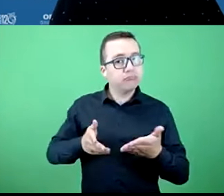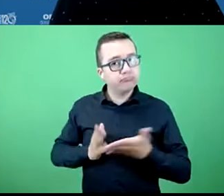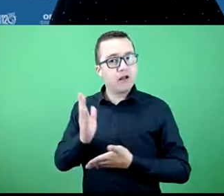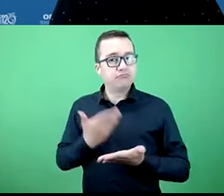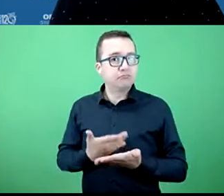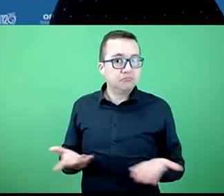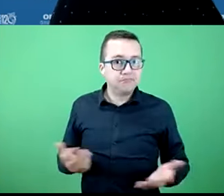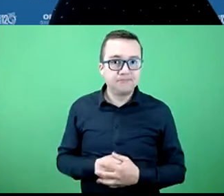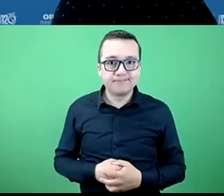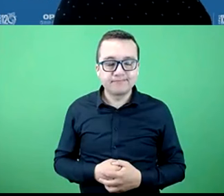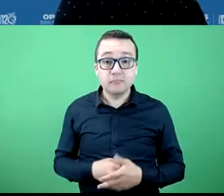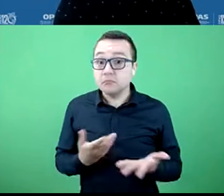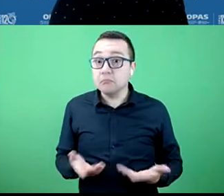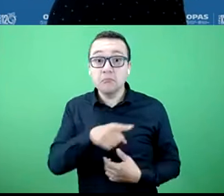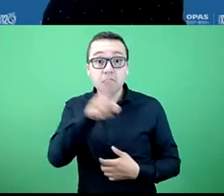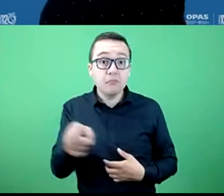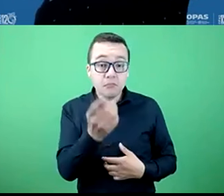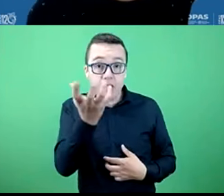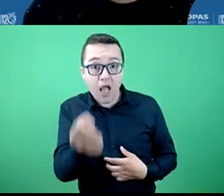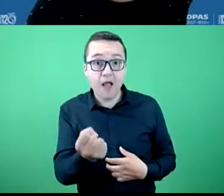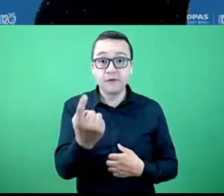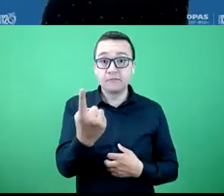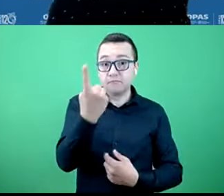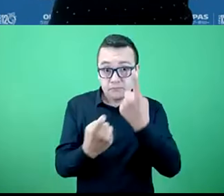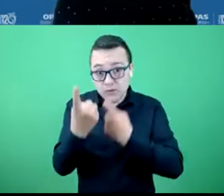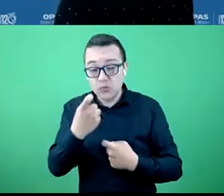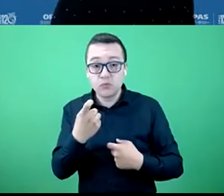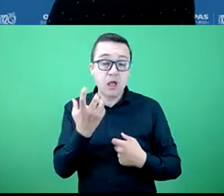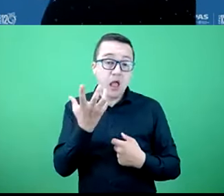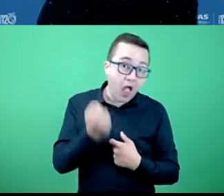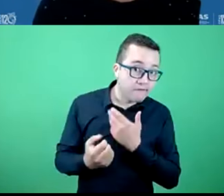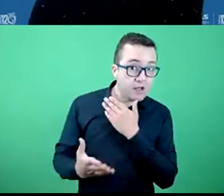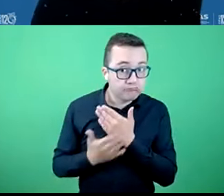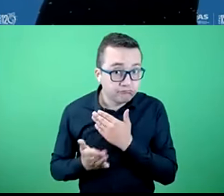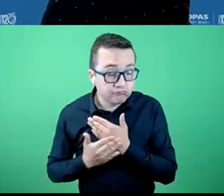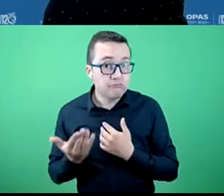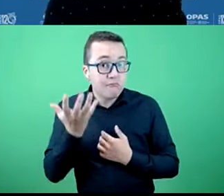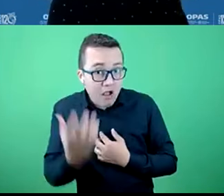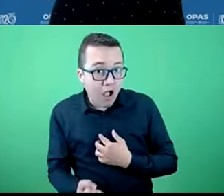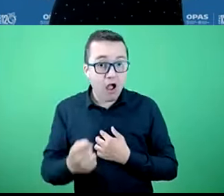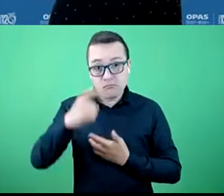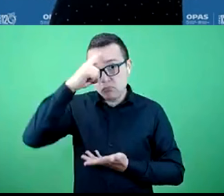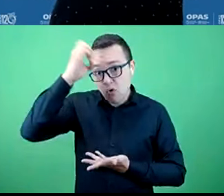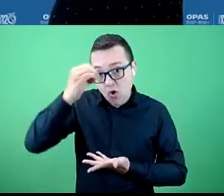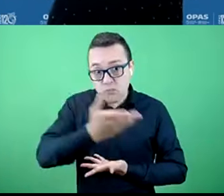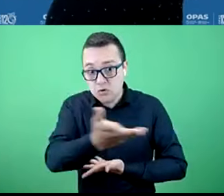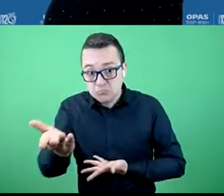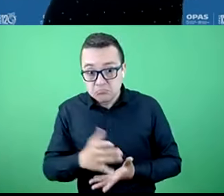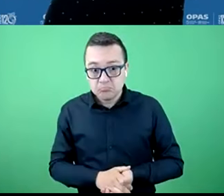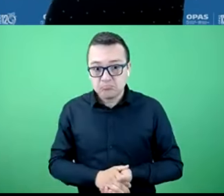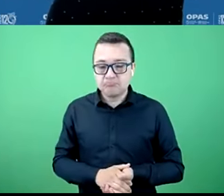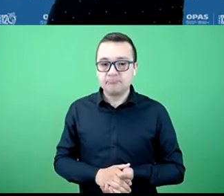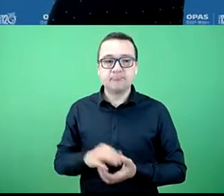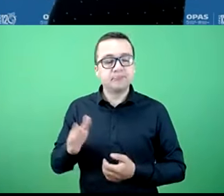have our – I seem to have. wonder if there are any questions or comments. Thanks very much for your